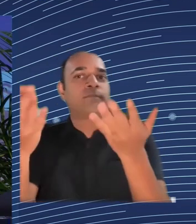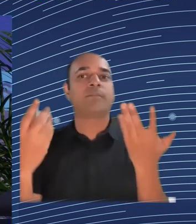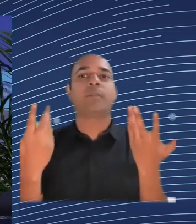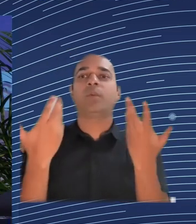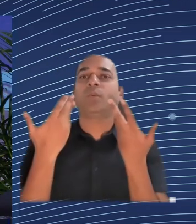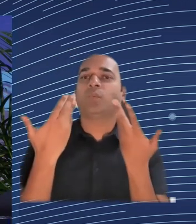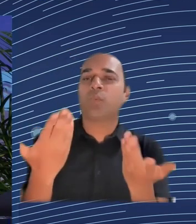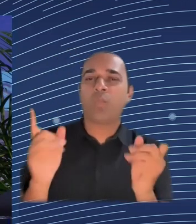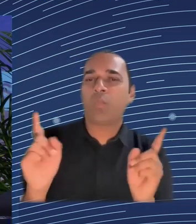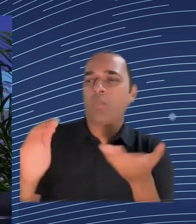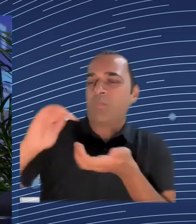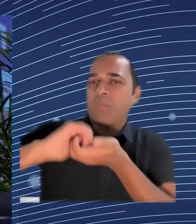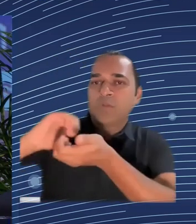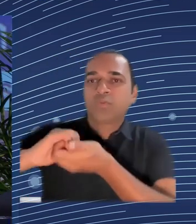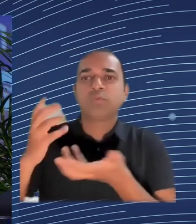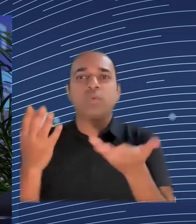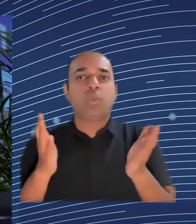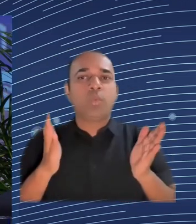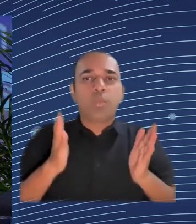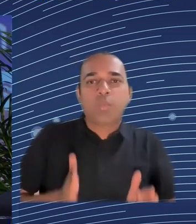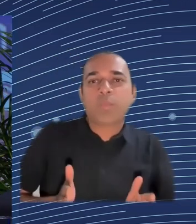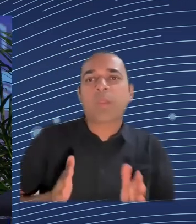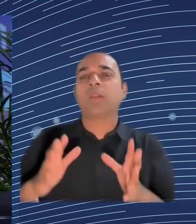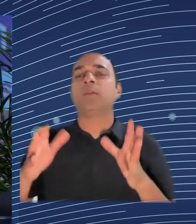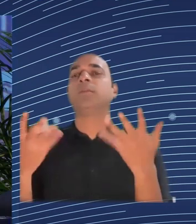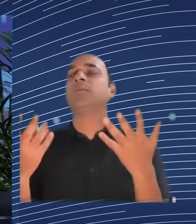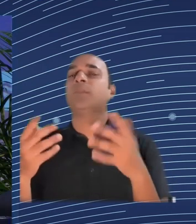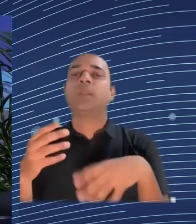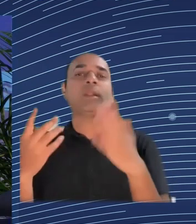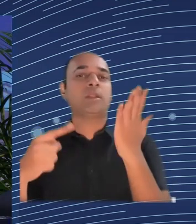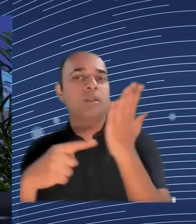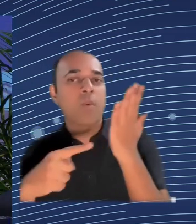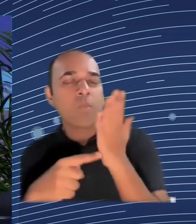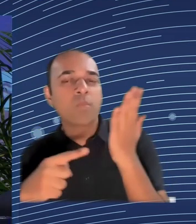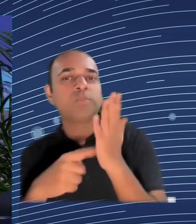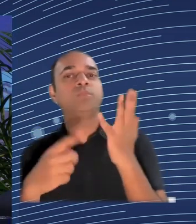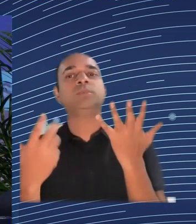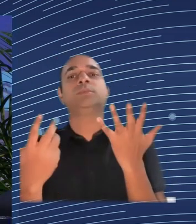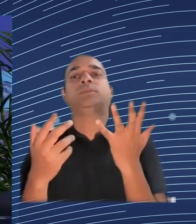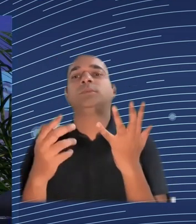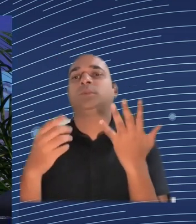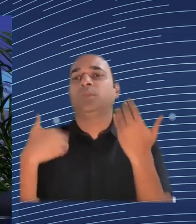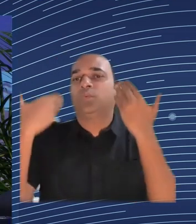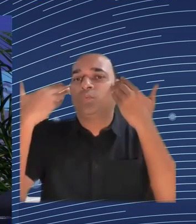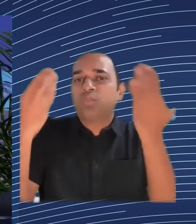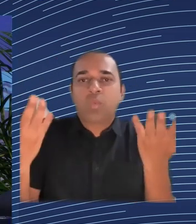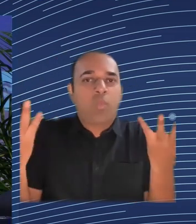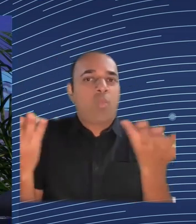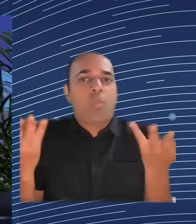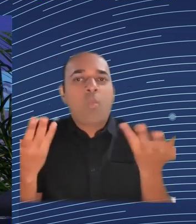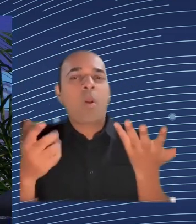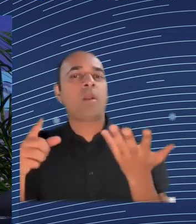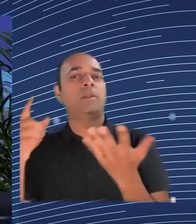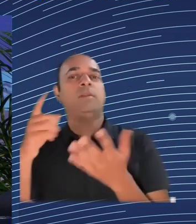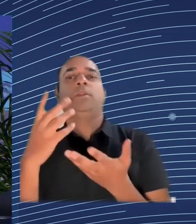services, on opportunities because they are digitally left out. So cohesion policy has much, much, much more work to do,